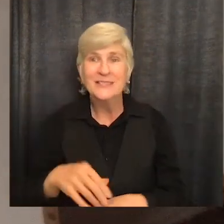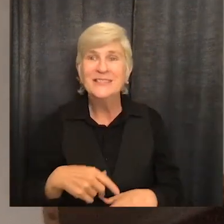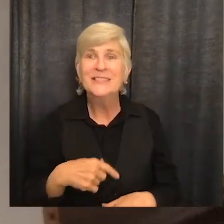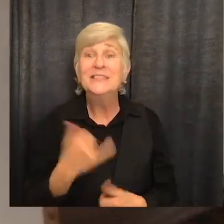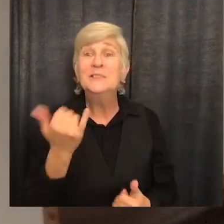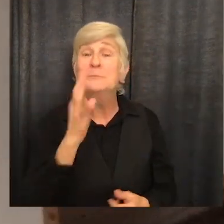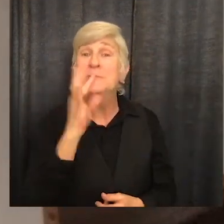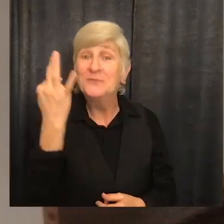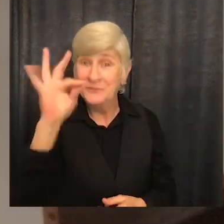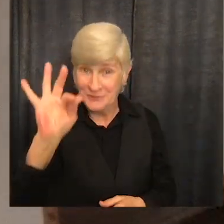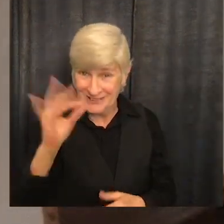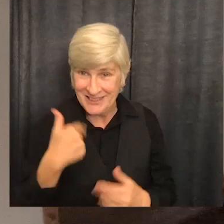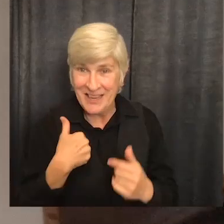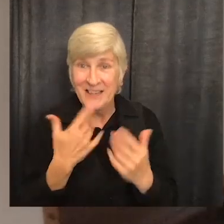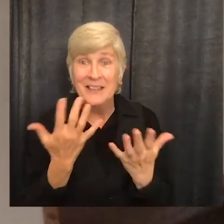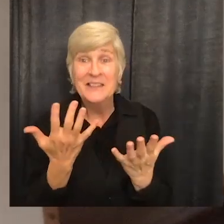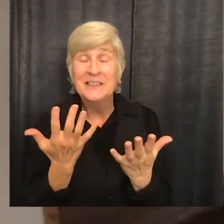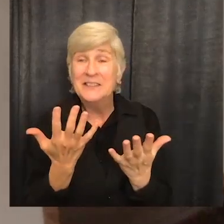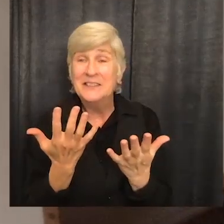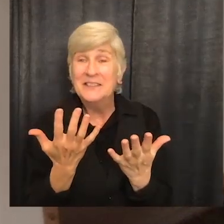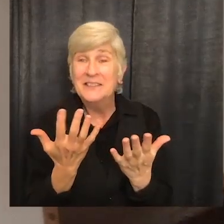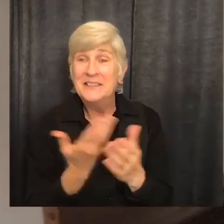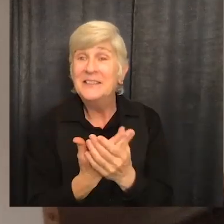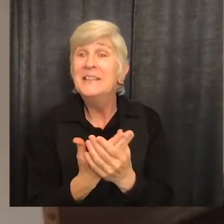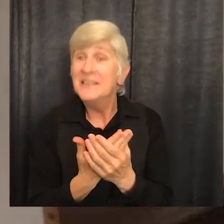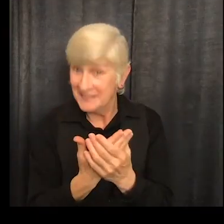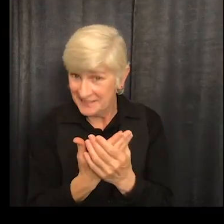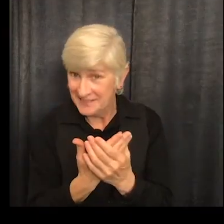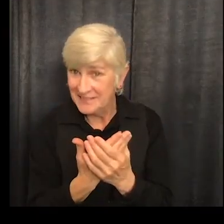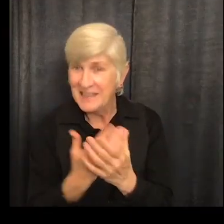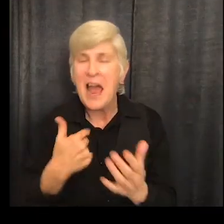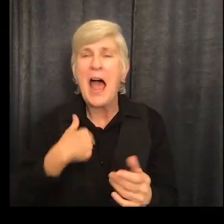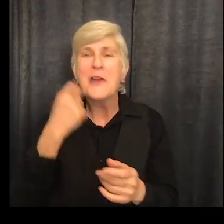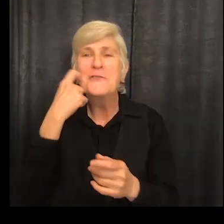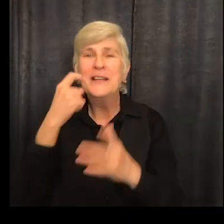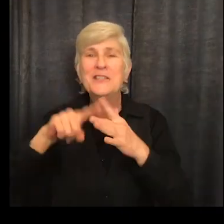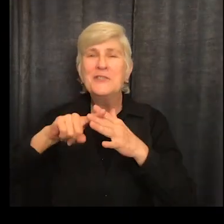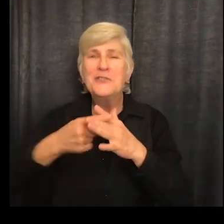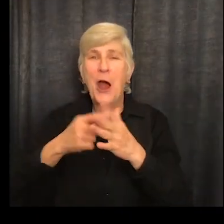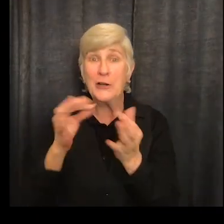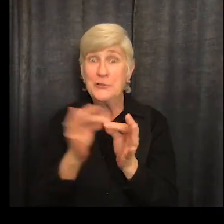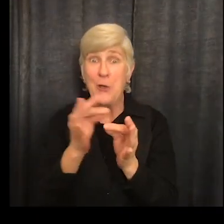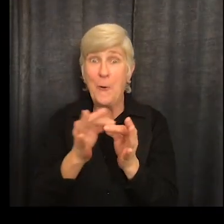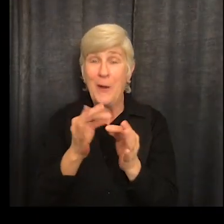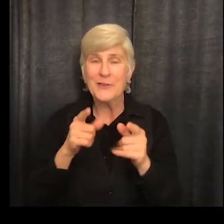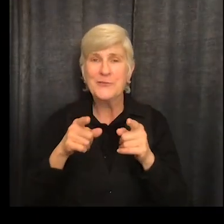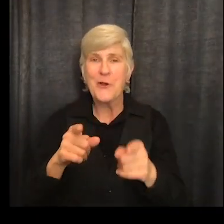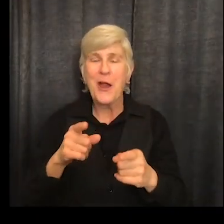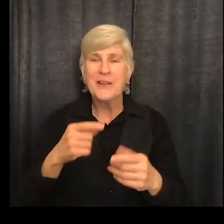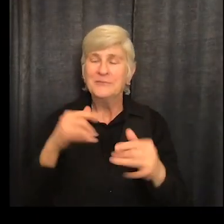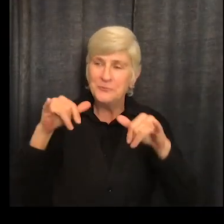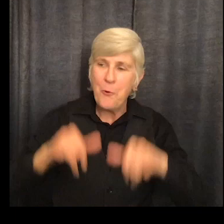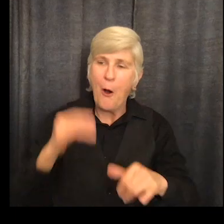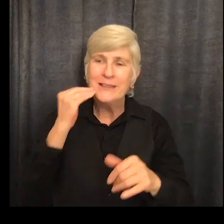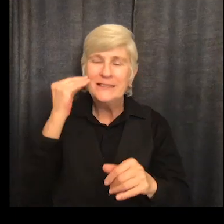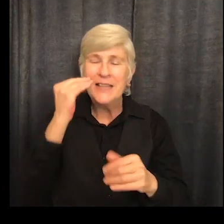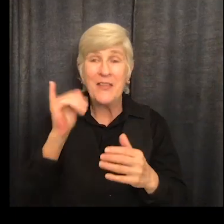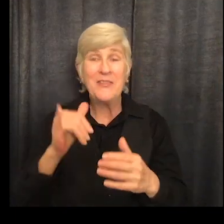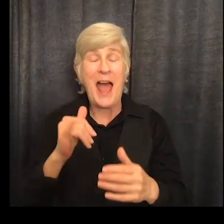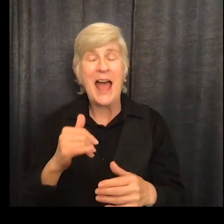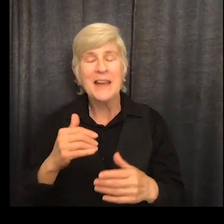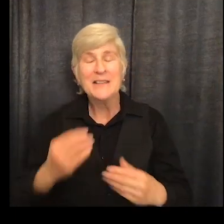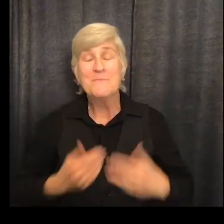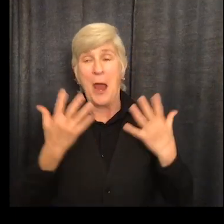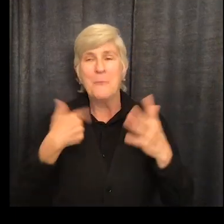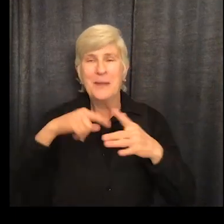recently started sewing over quarantine and it's really inspired me to